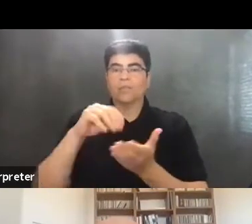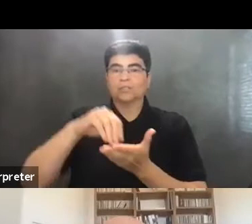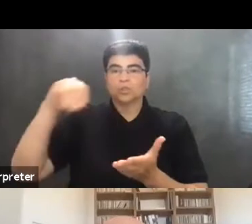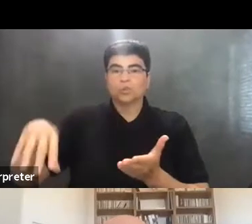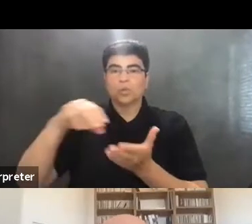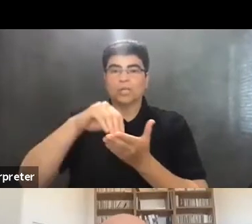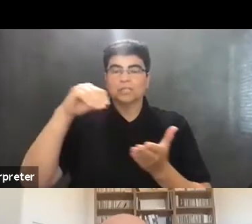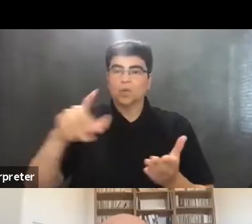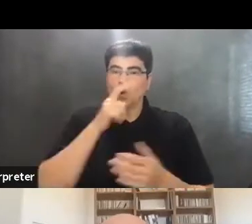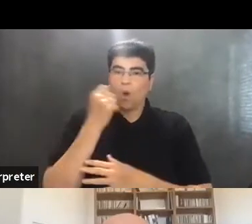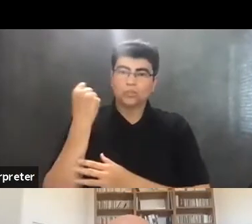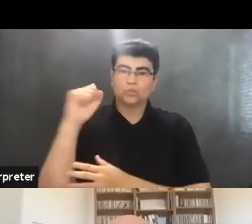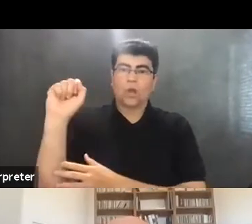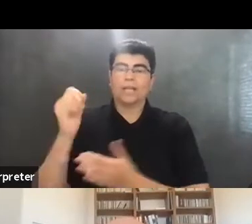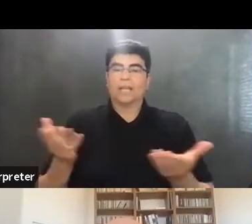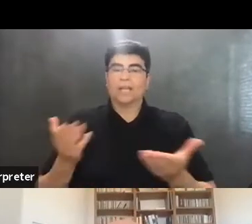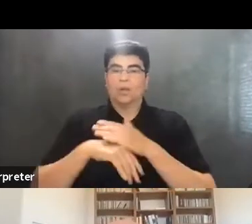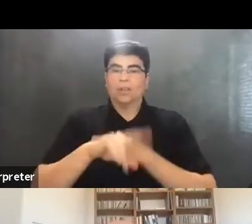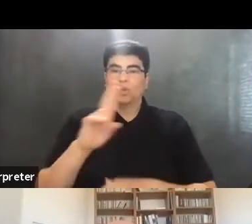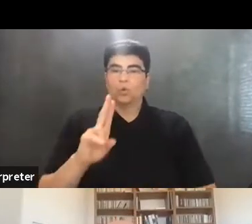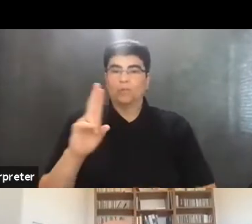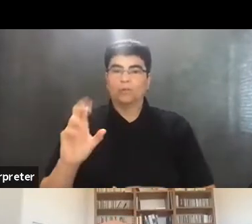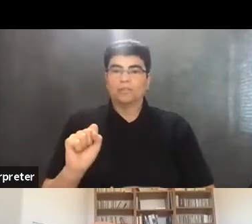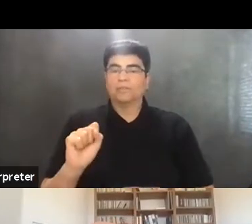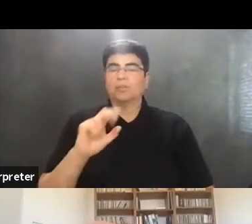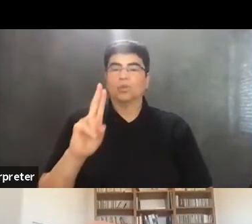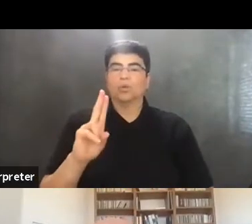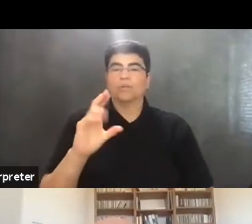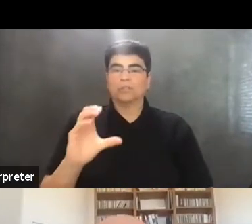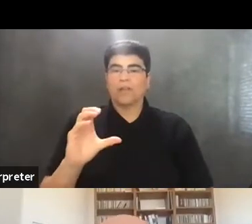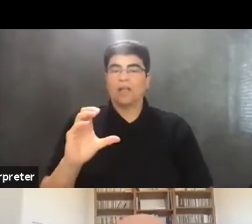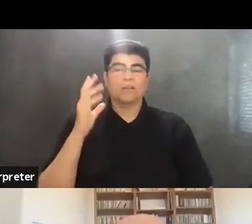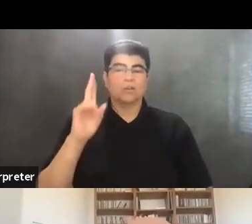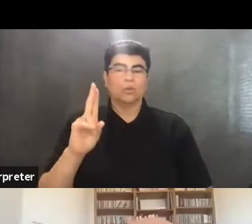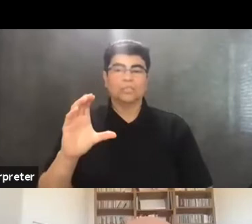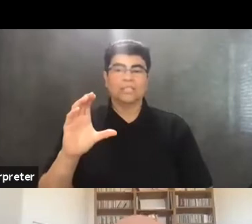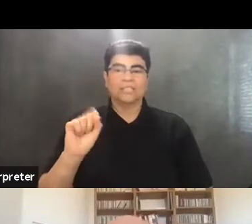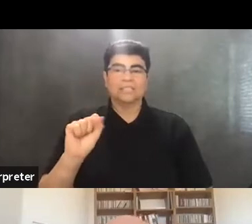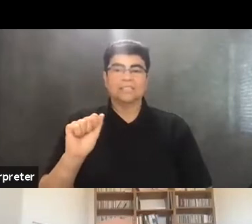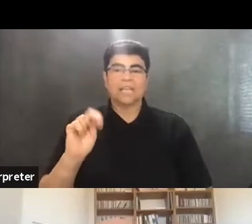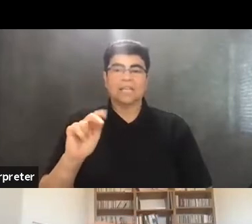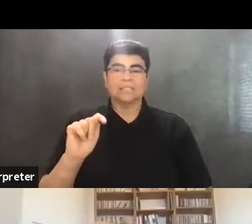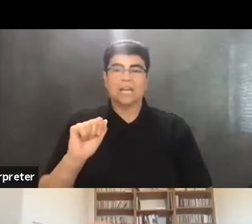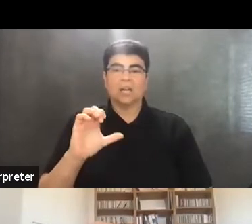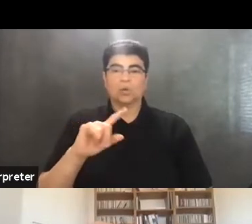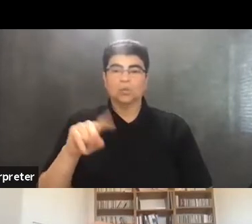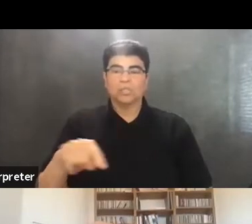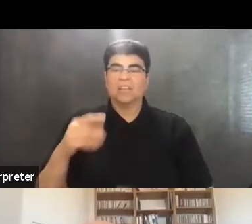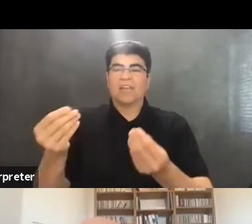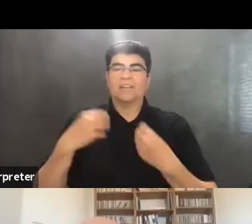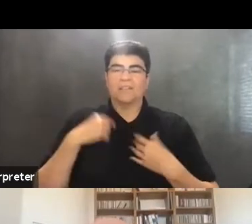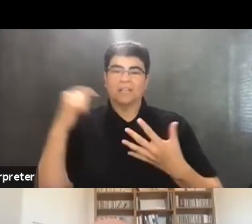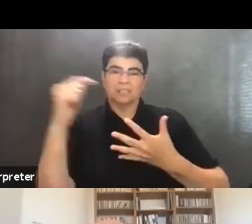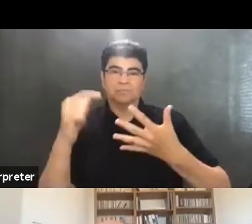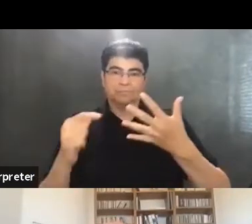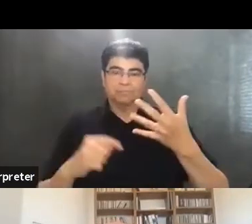who are striking at the University of California, Santa Cruz, and they've given us, they've known as the COLA students, they've given us a